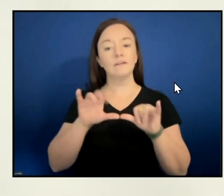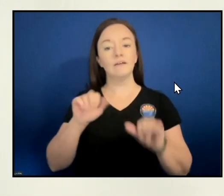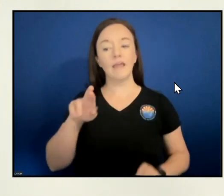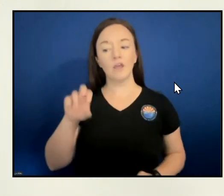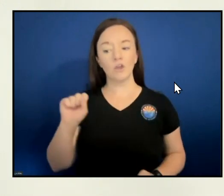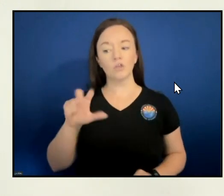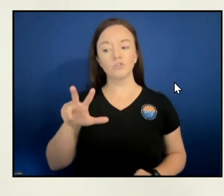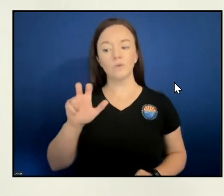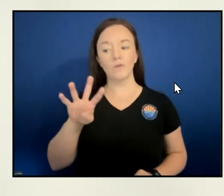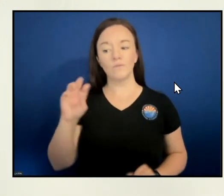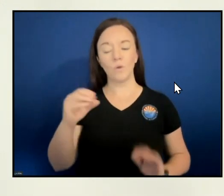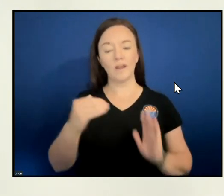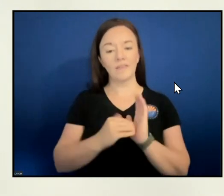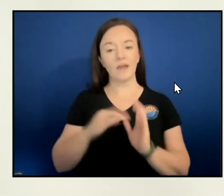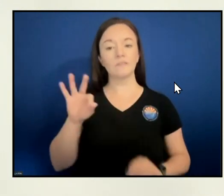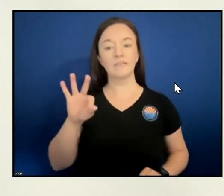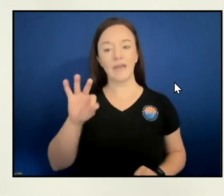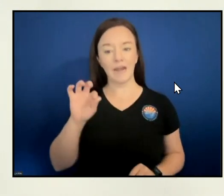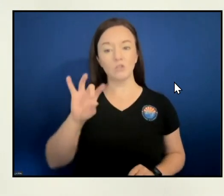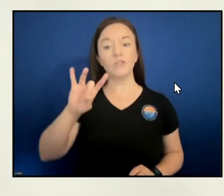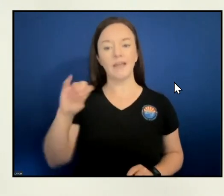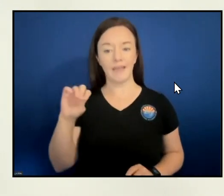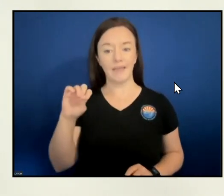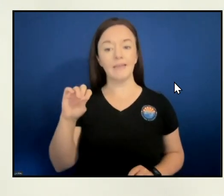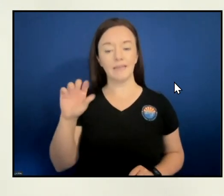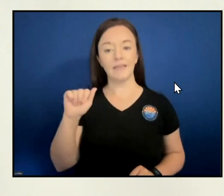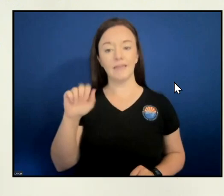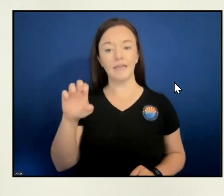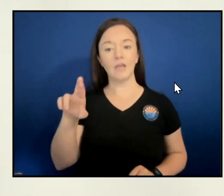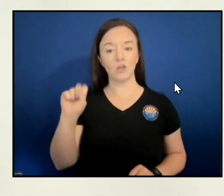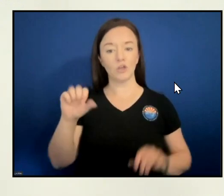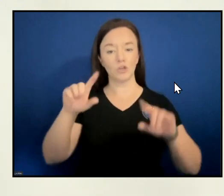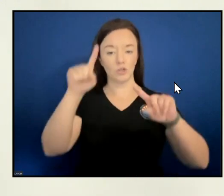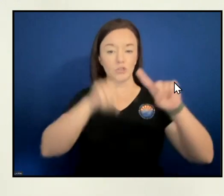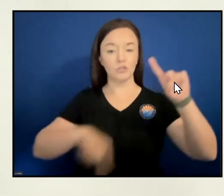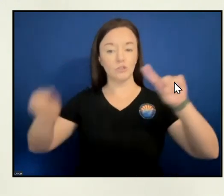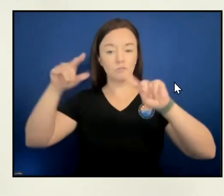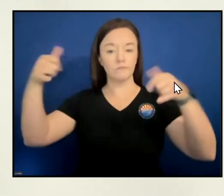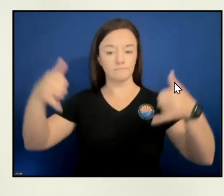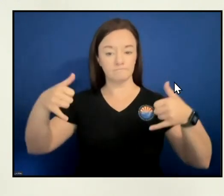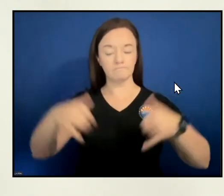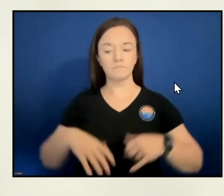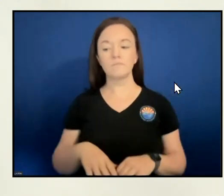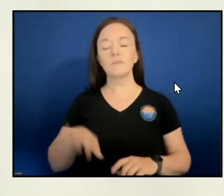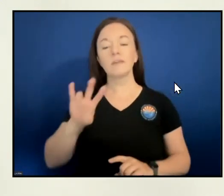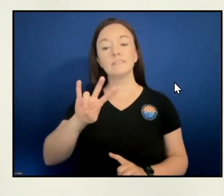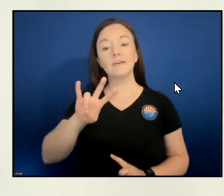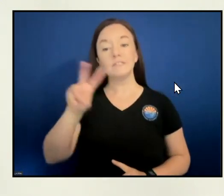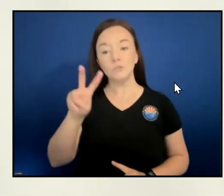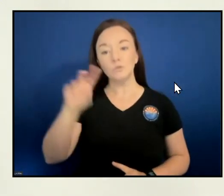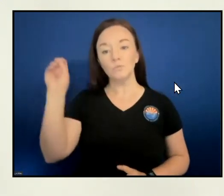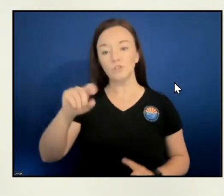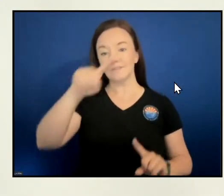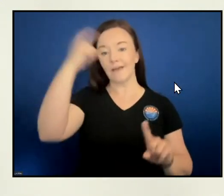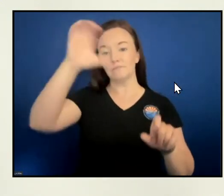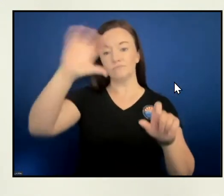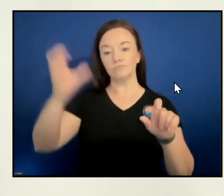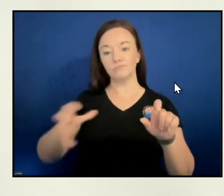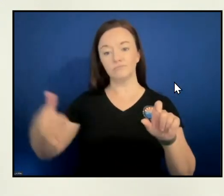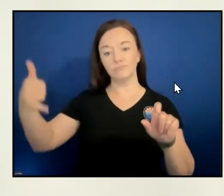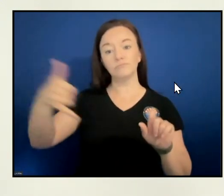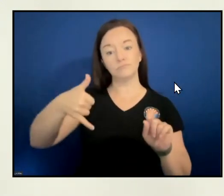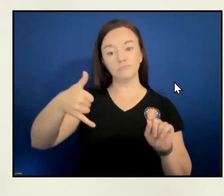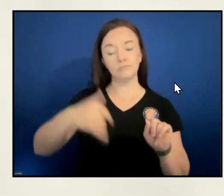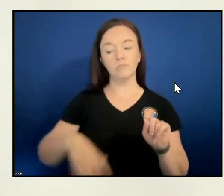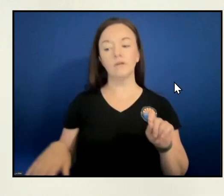,980 acres. We remain at 72% containment and we have about 2